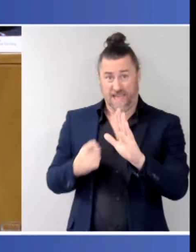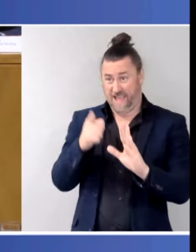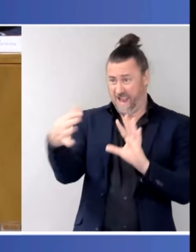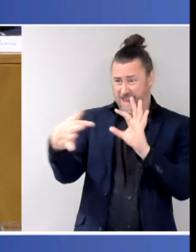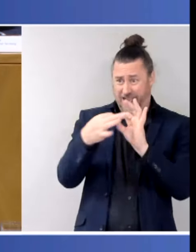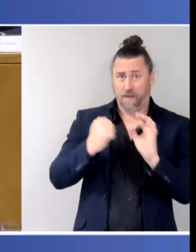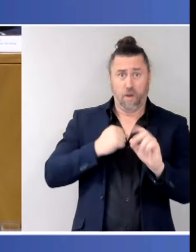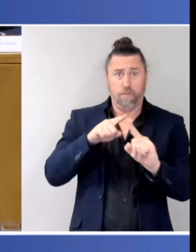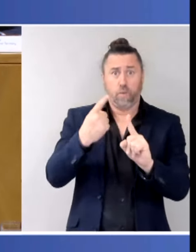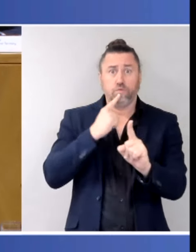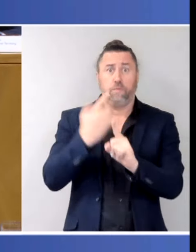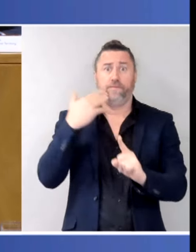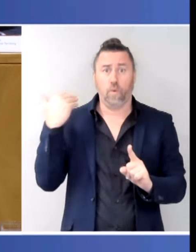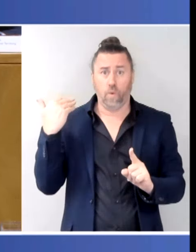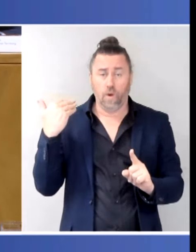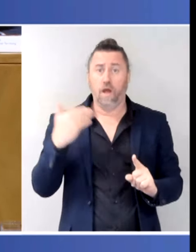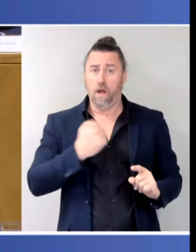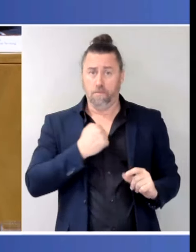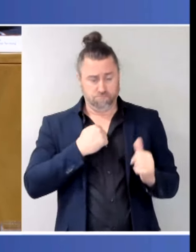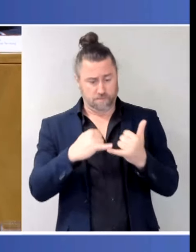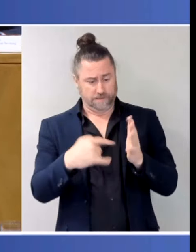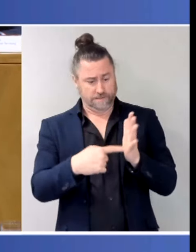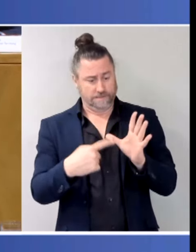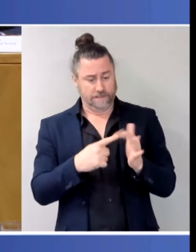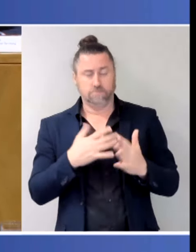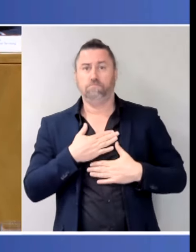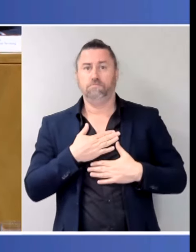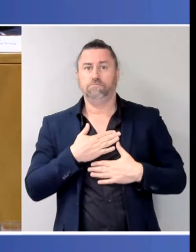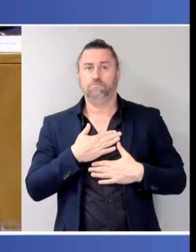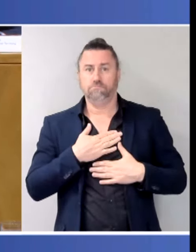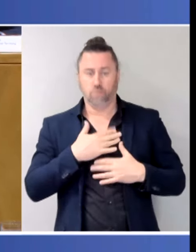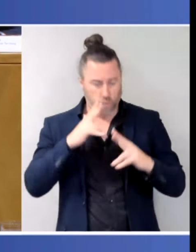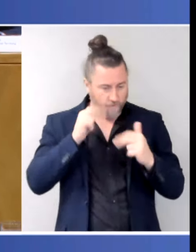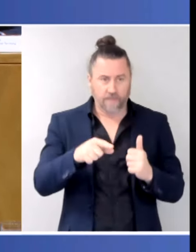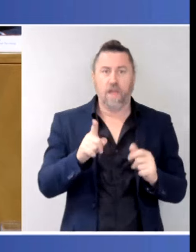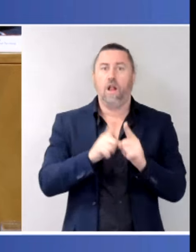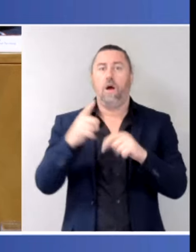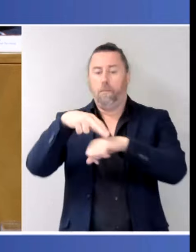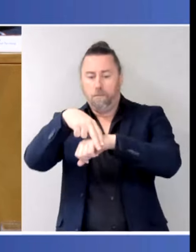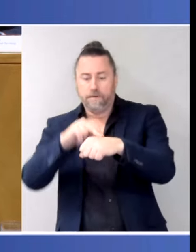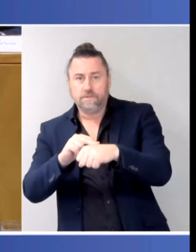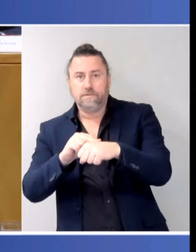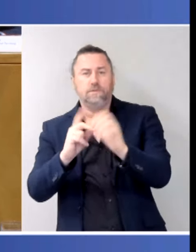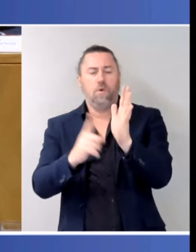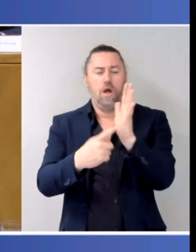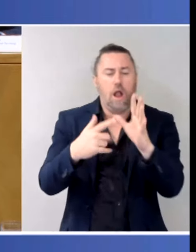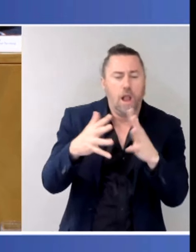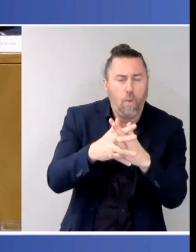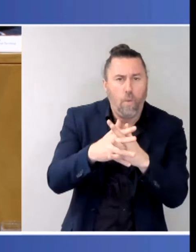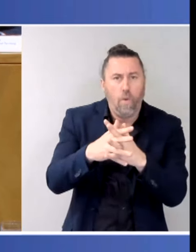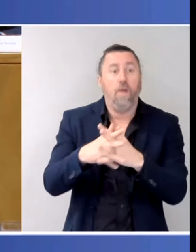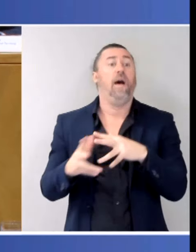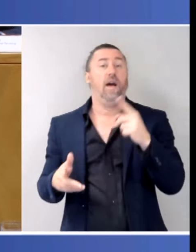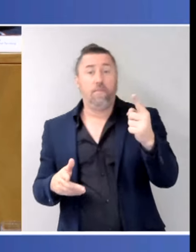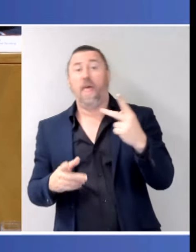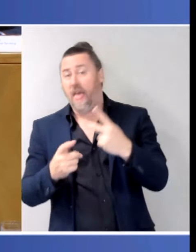-based areas of responsibility in our justice systems, particularly our policing systems, but then those other areas that states regulate.